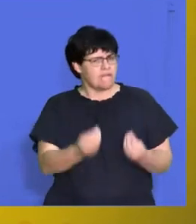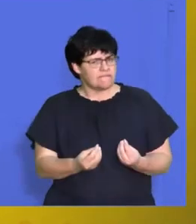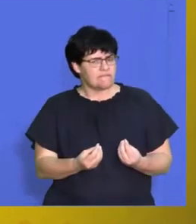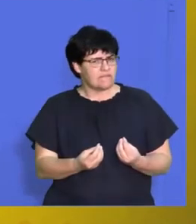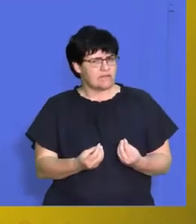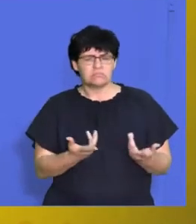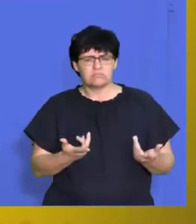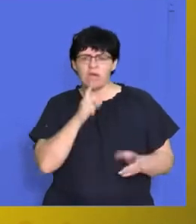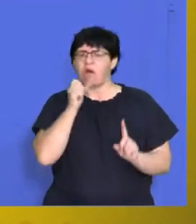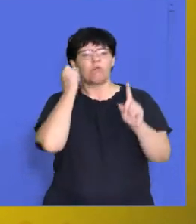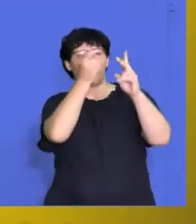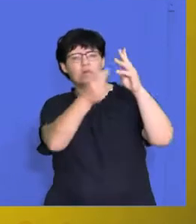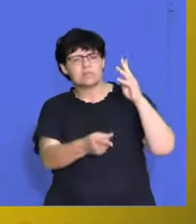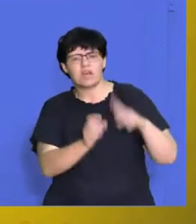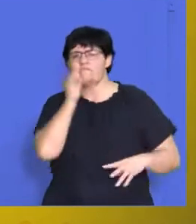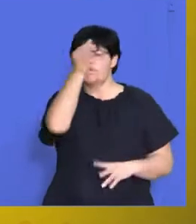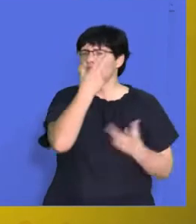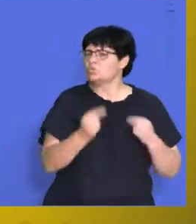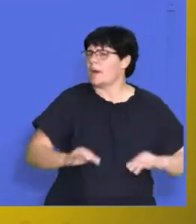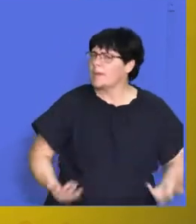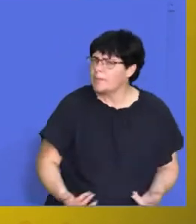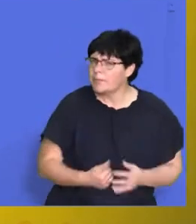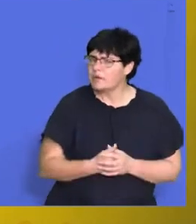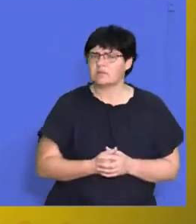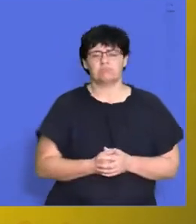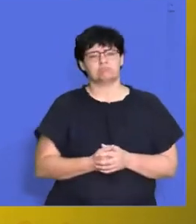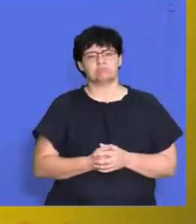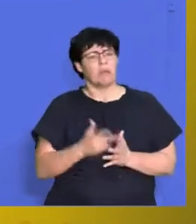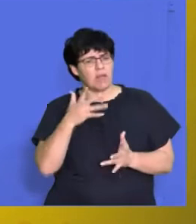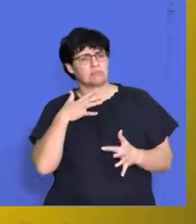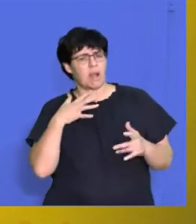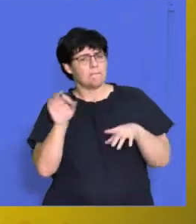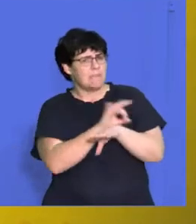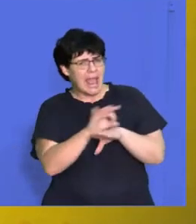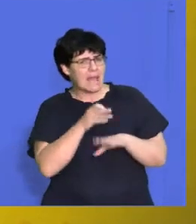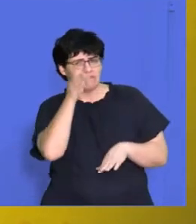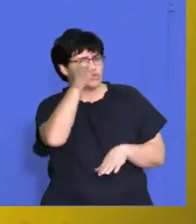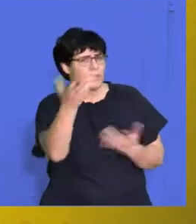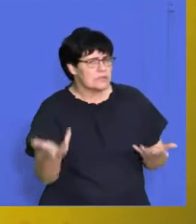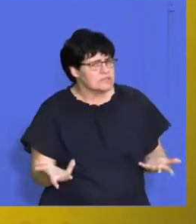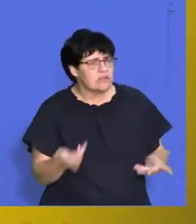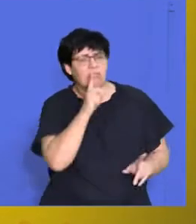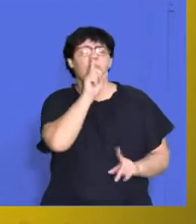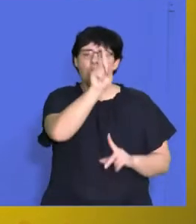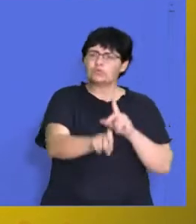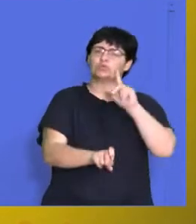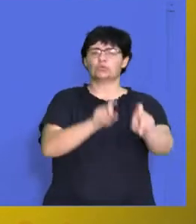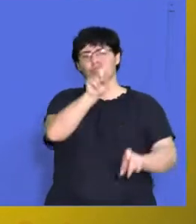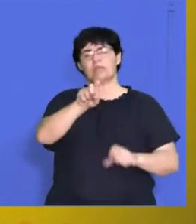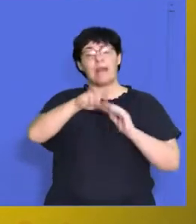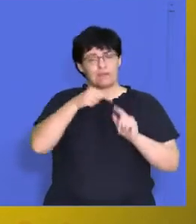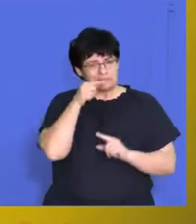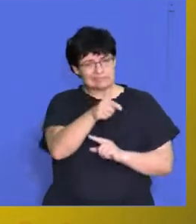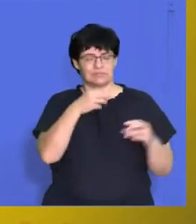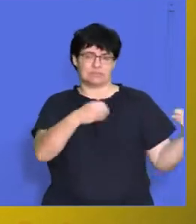what are their goals for the future? Do they have anything exciting that's coming out there? So ask questions about the business.